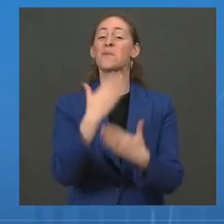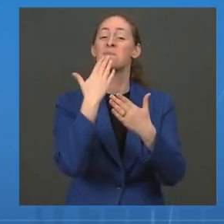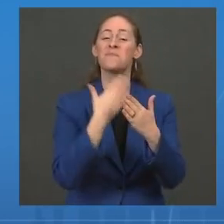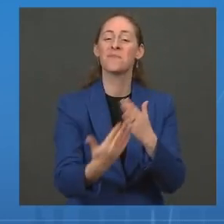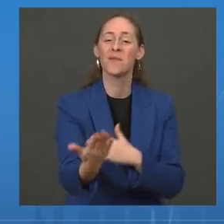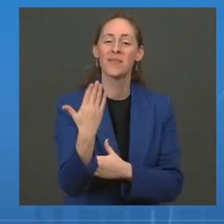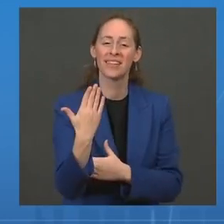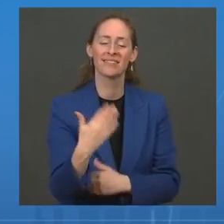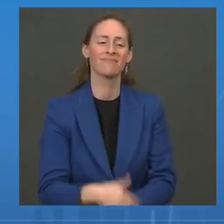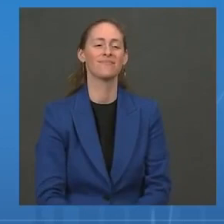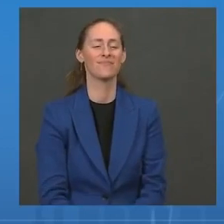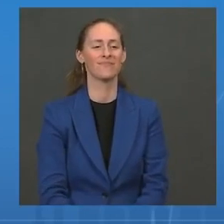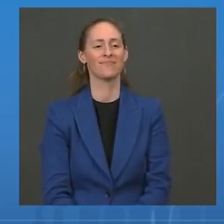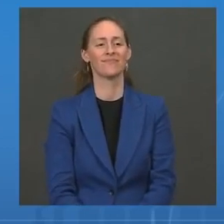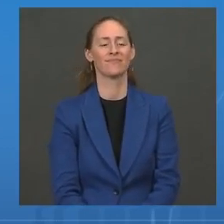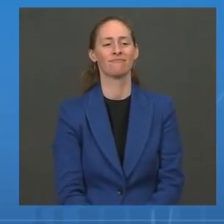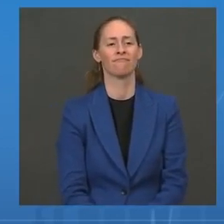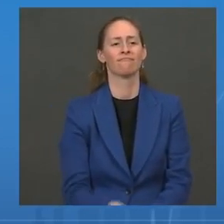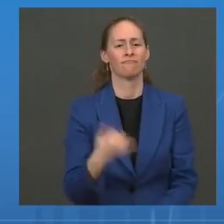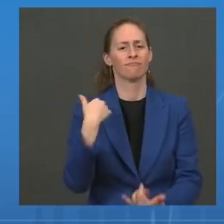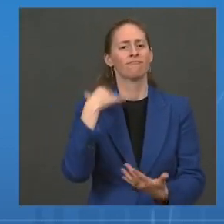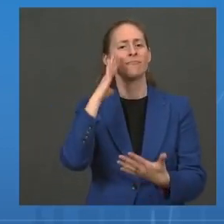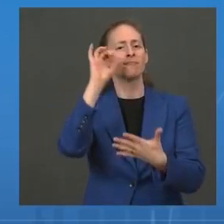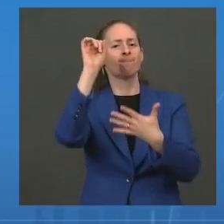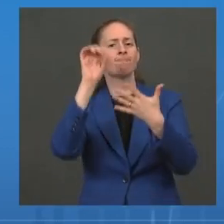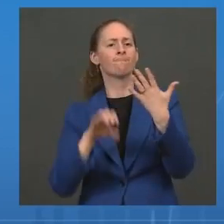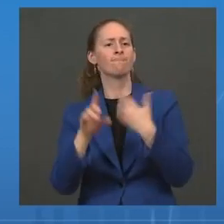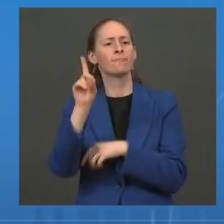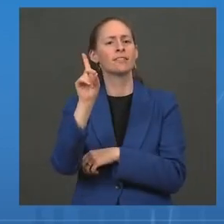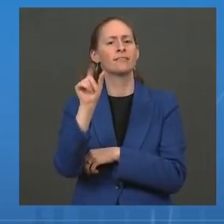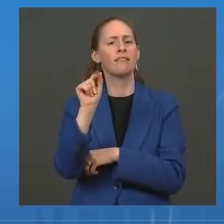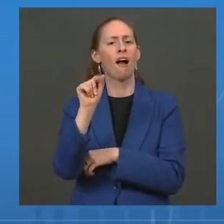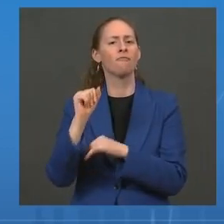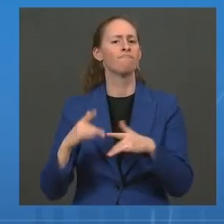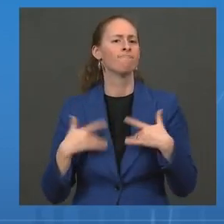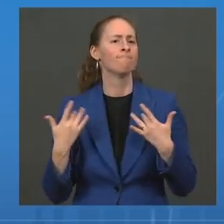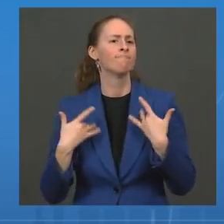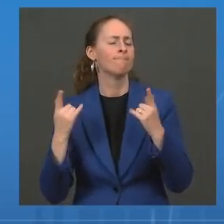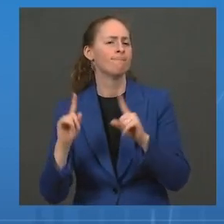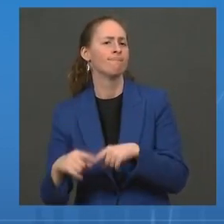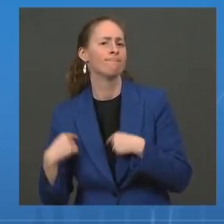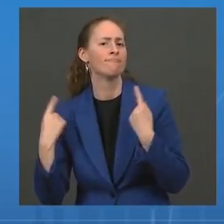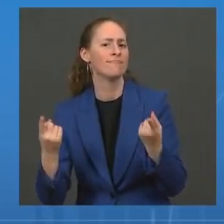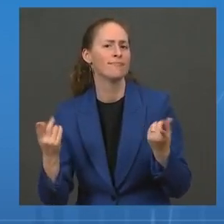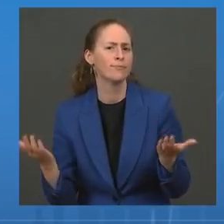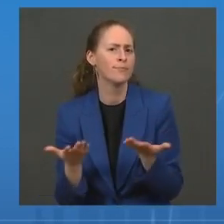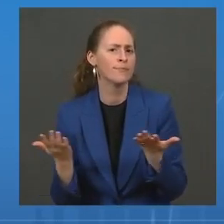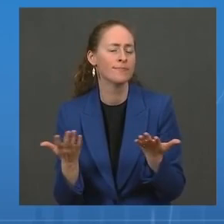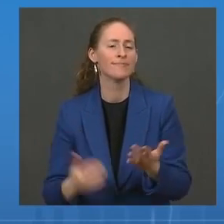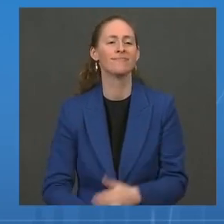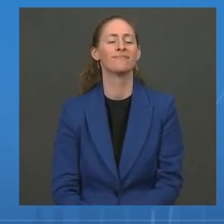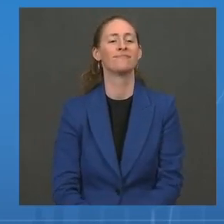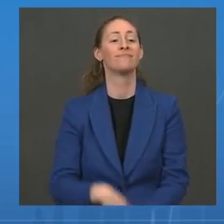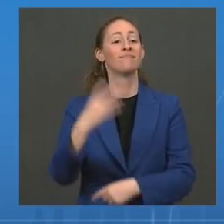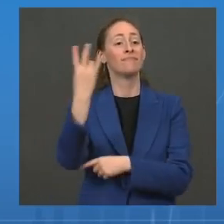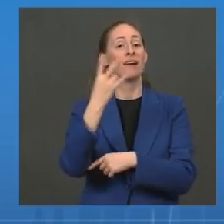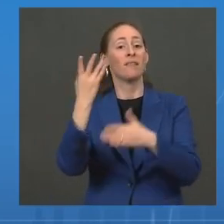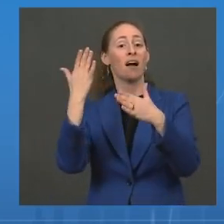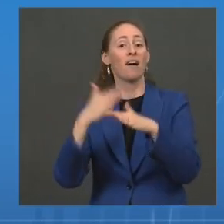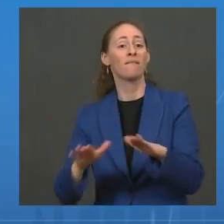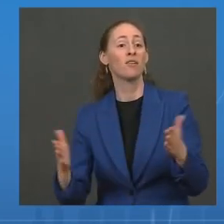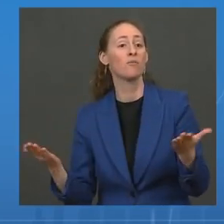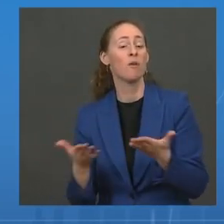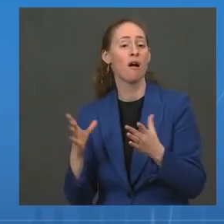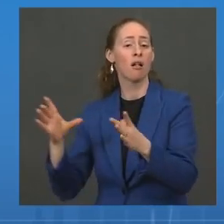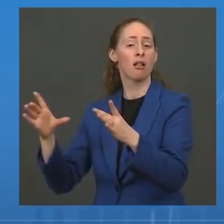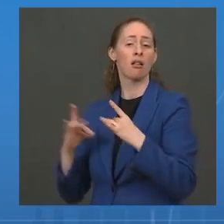to start with the data and provide you a closer look at the current state of the pandemic. The current seven-day daily average of cases is hovering at